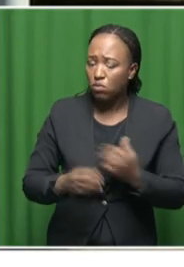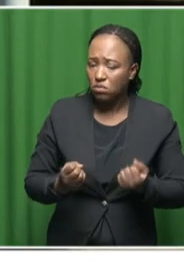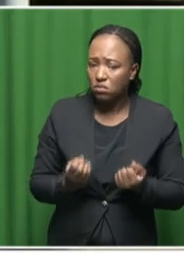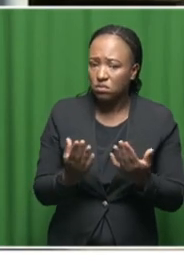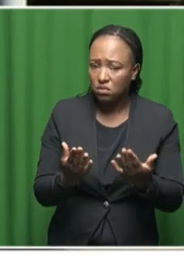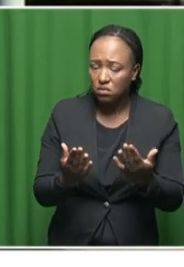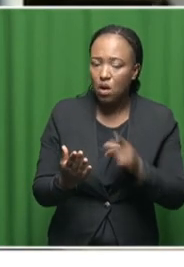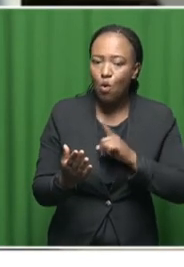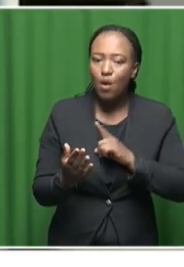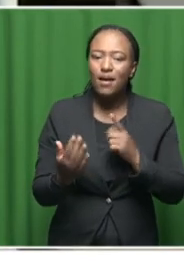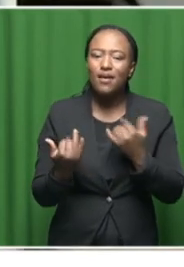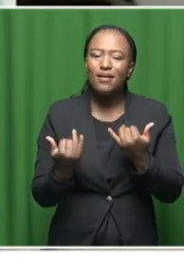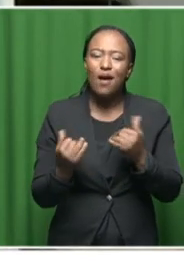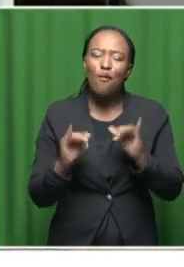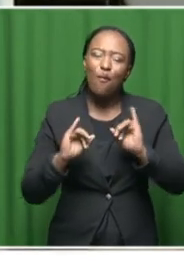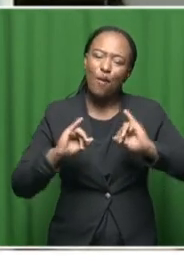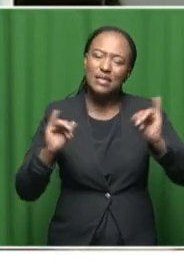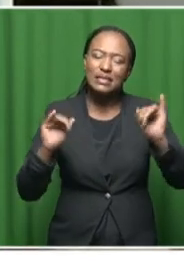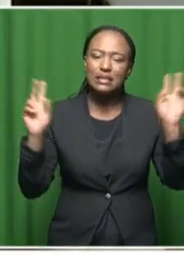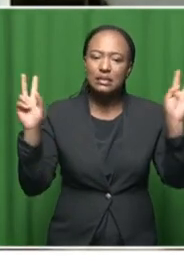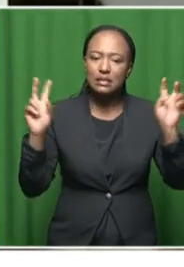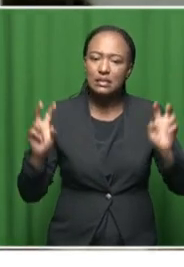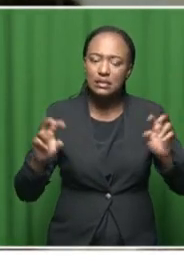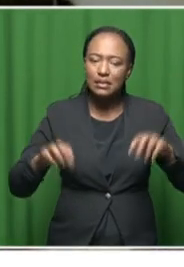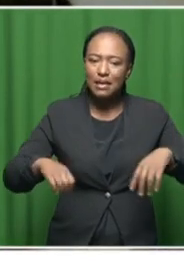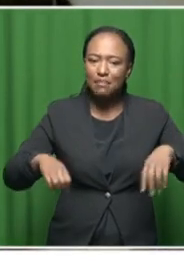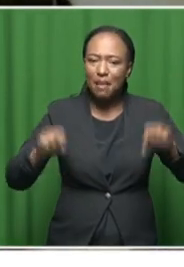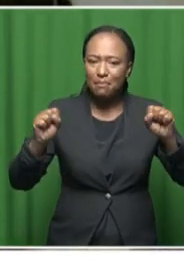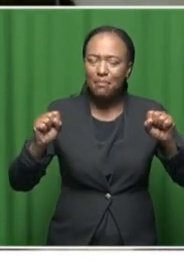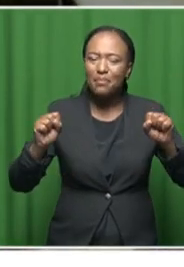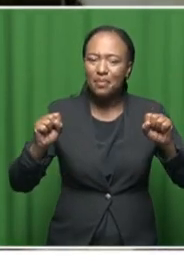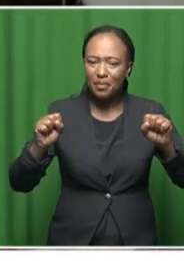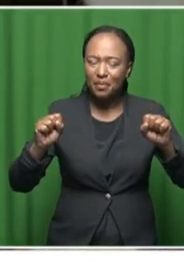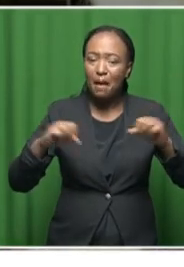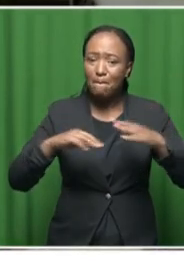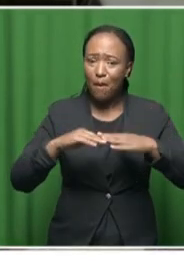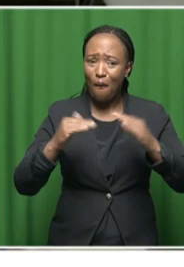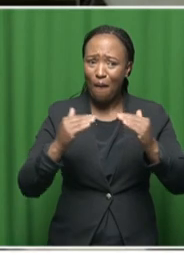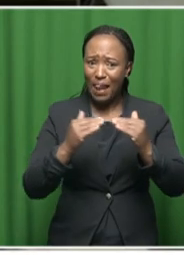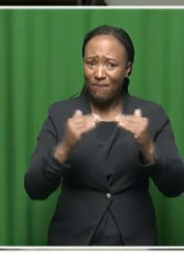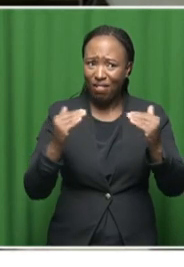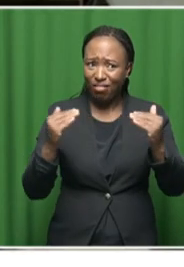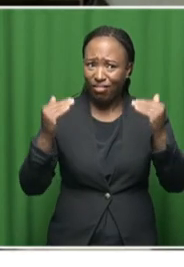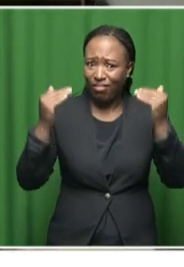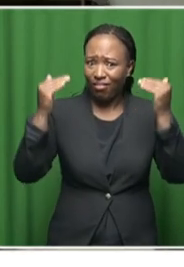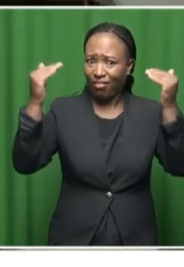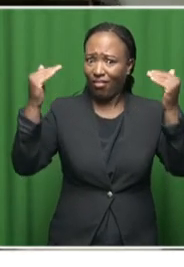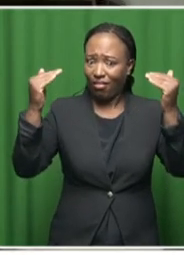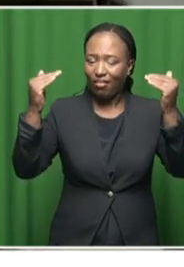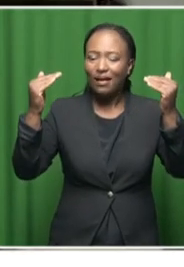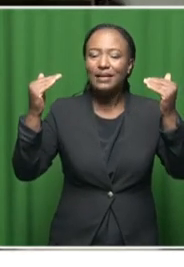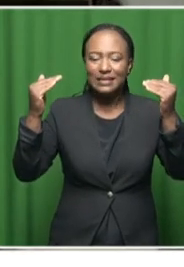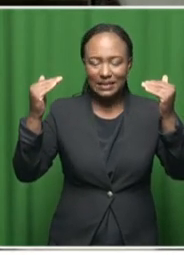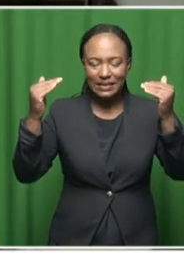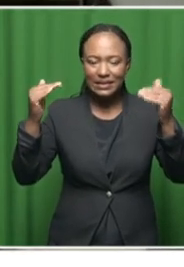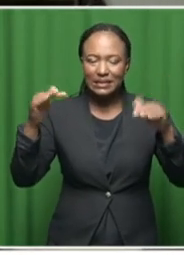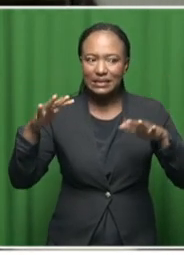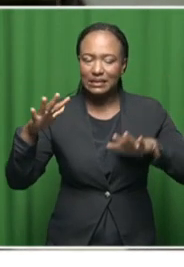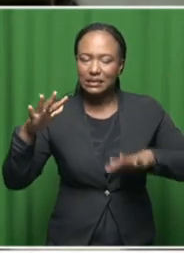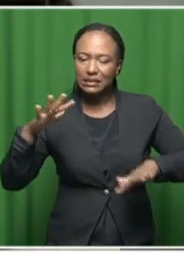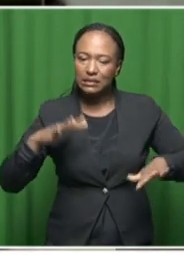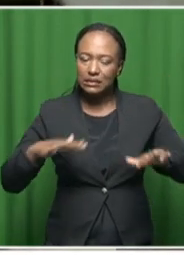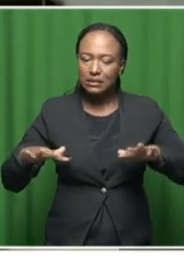load shedding, specifically now with the escalating stages, it just became a big killer of this business in the sense of that